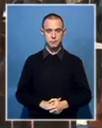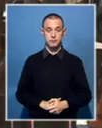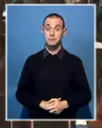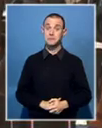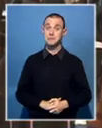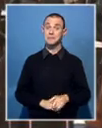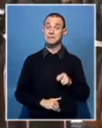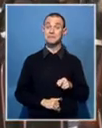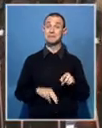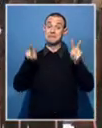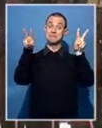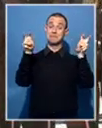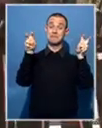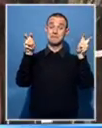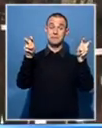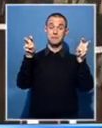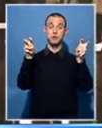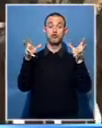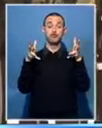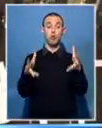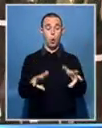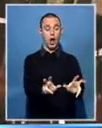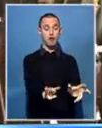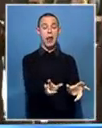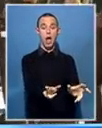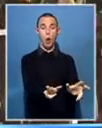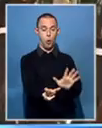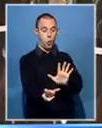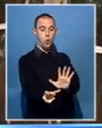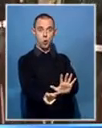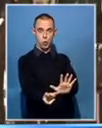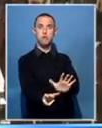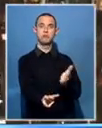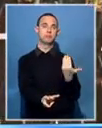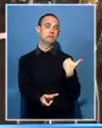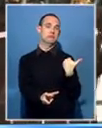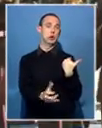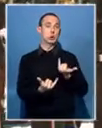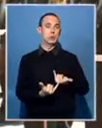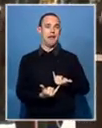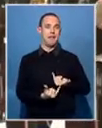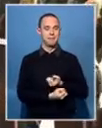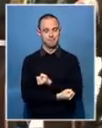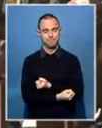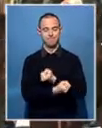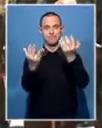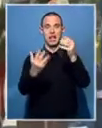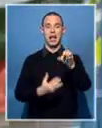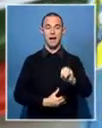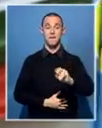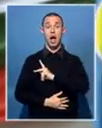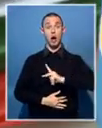This statement by Nyombara was broadcast on private radio stations earlier today. The presidential